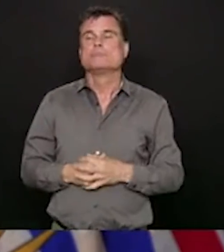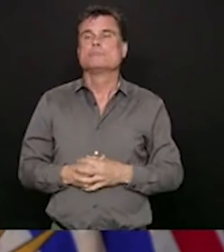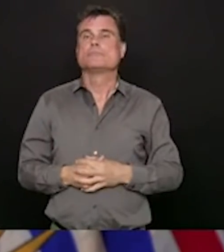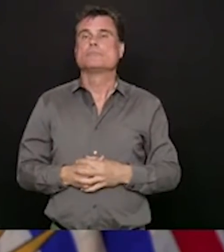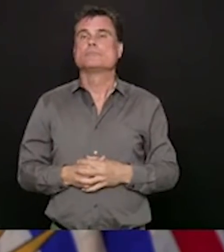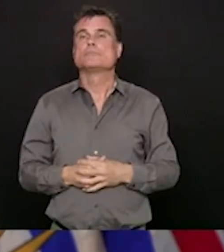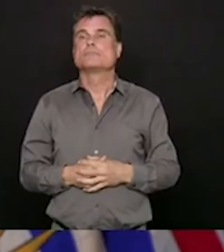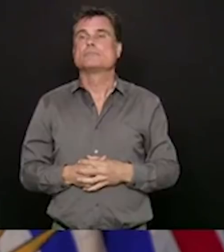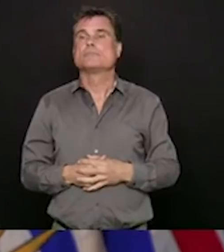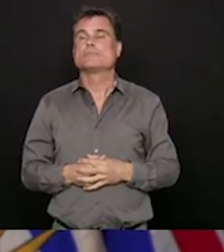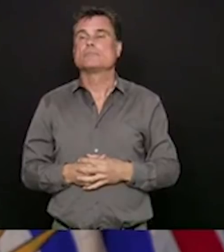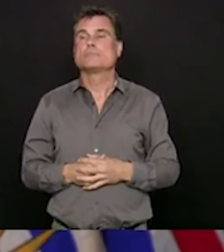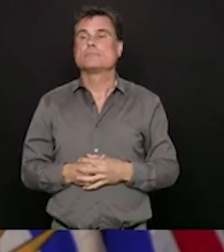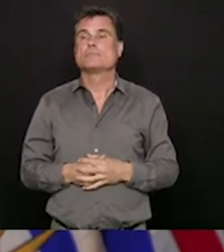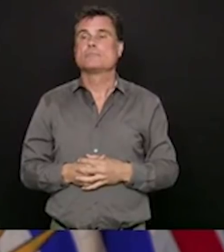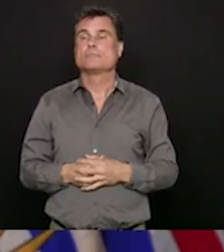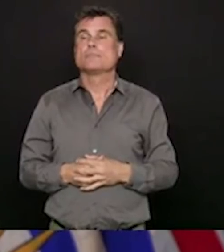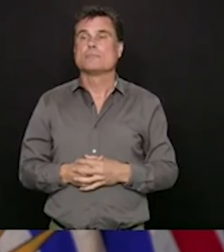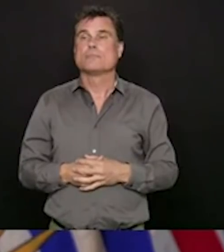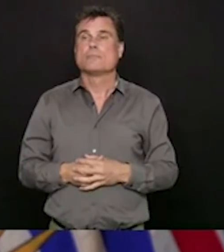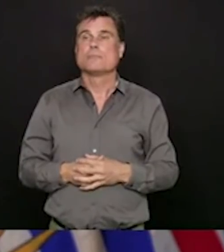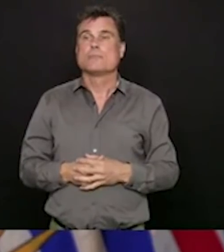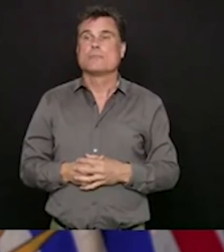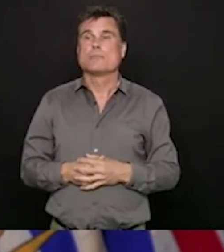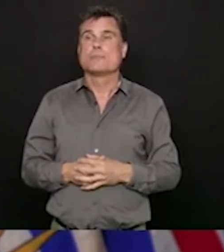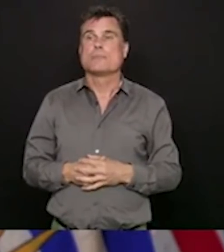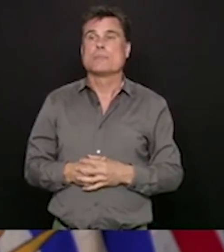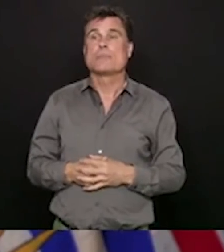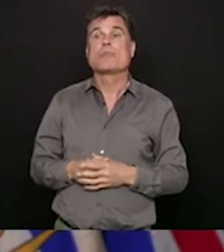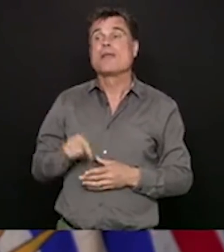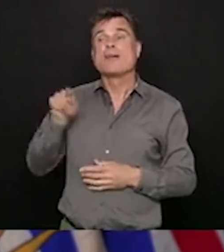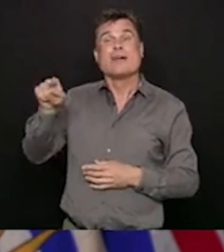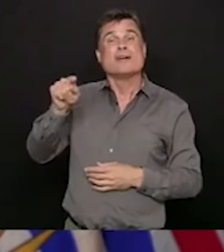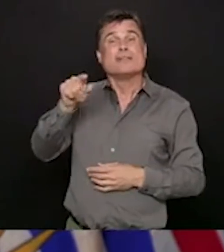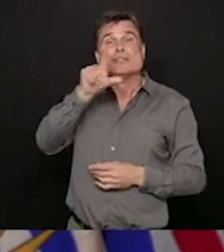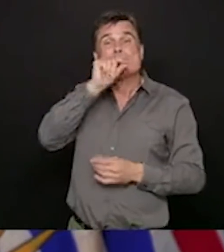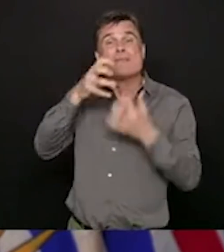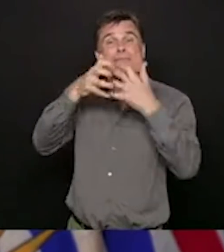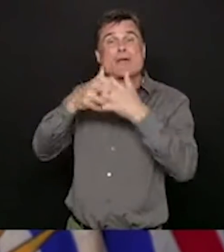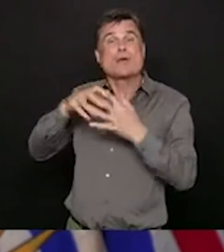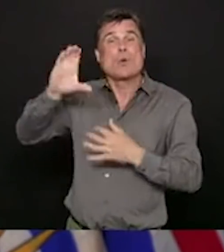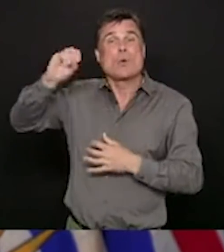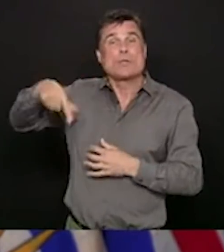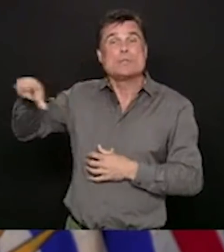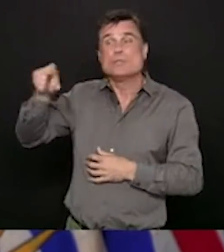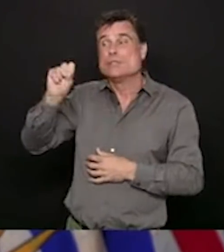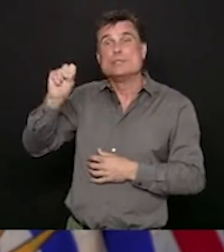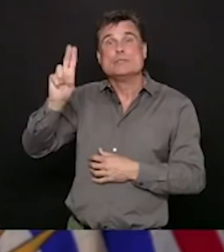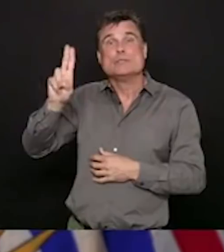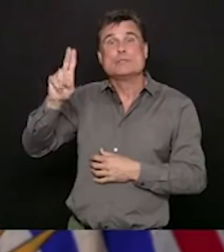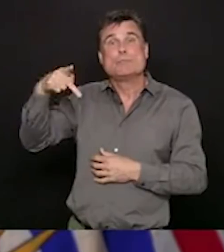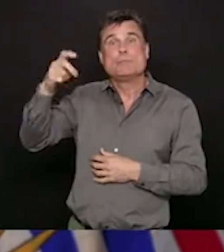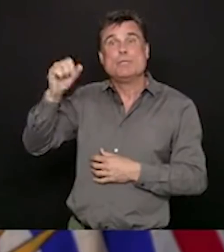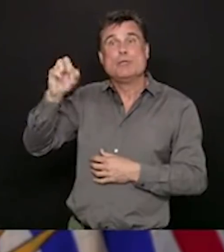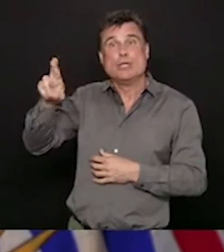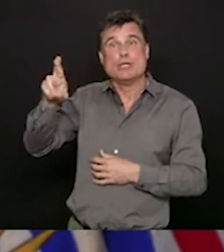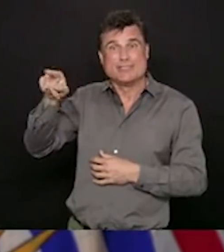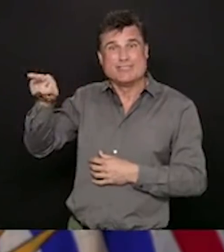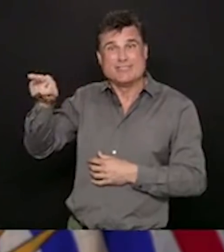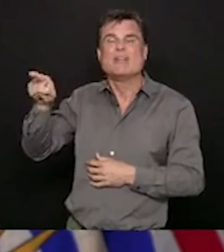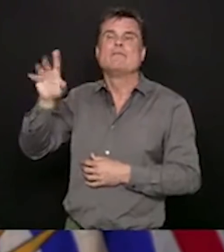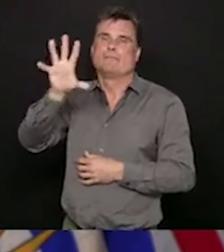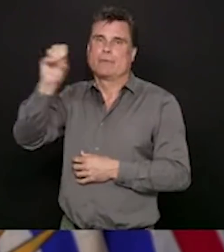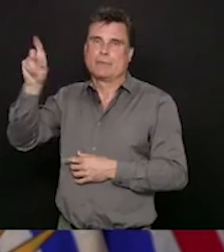Superior Poultry, and 42 people at the United Poultry work site. And we know that, again, the